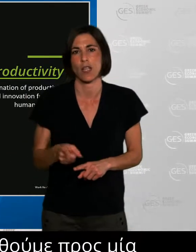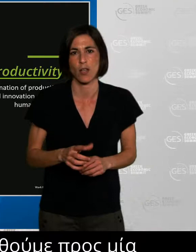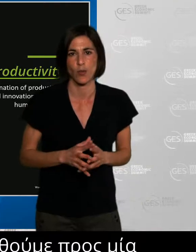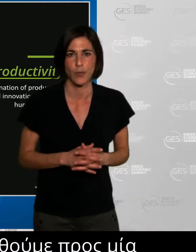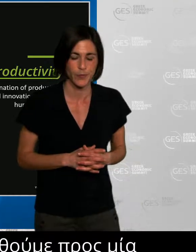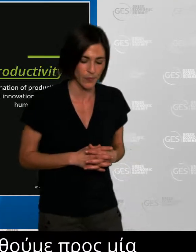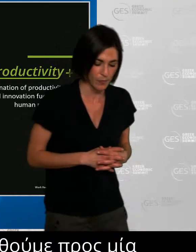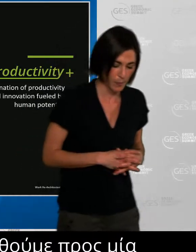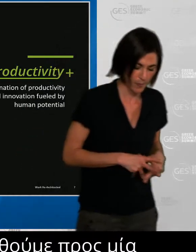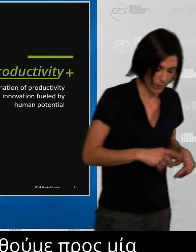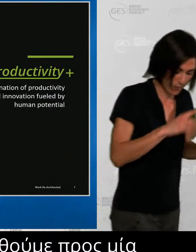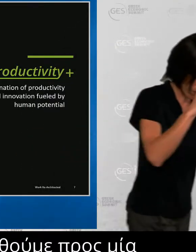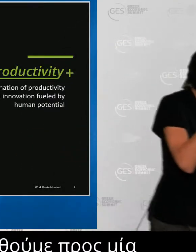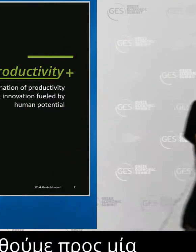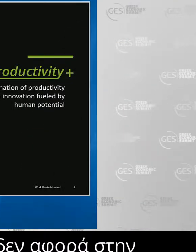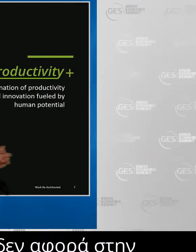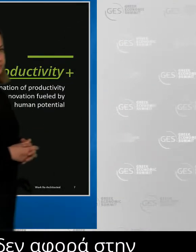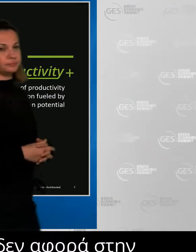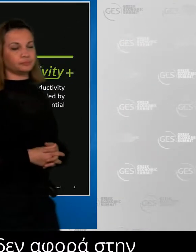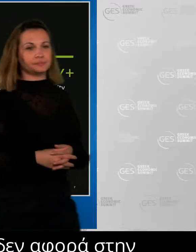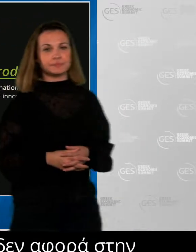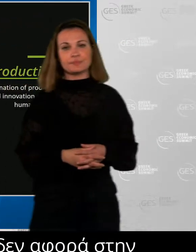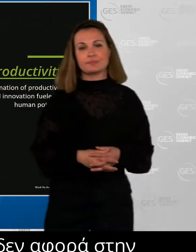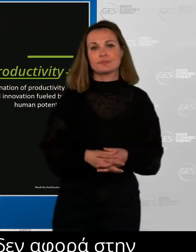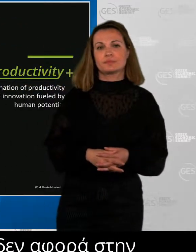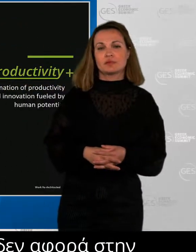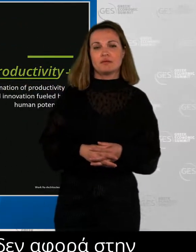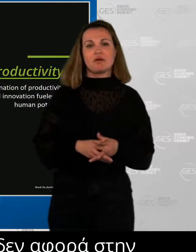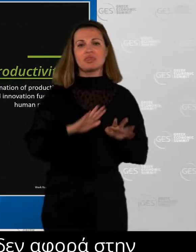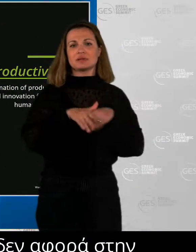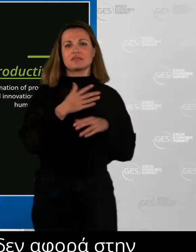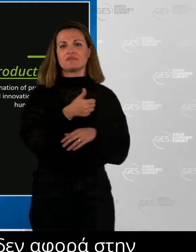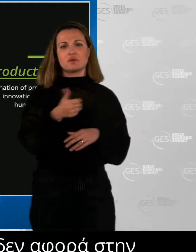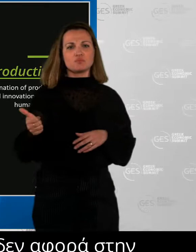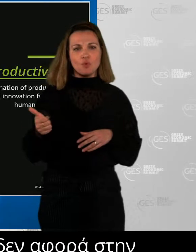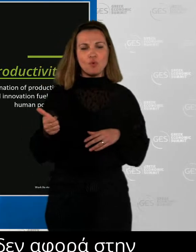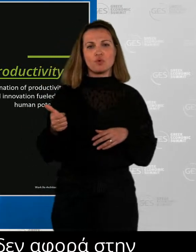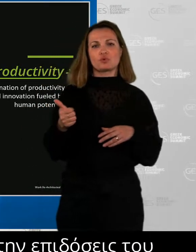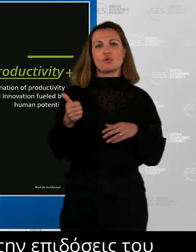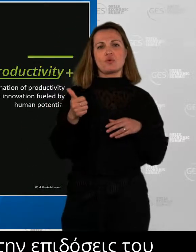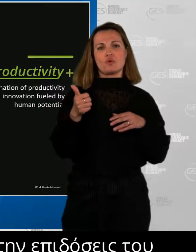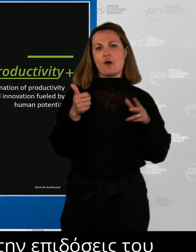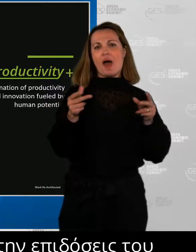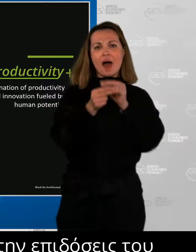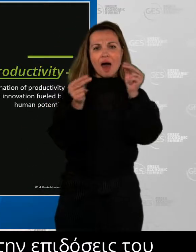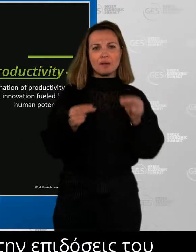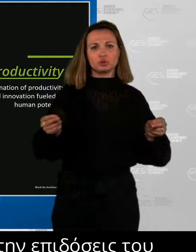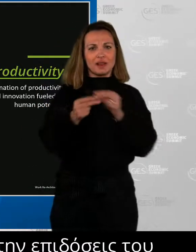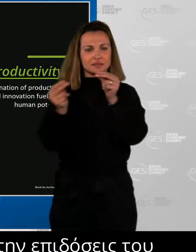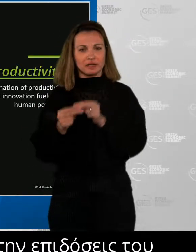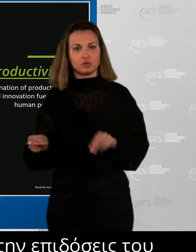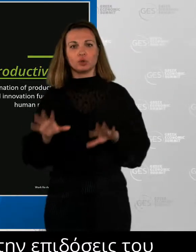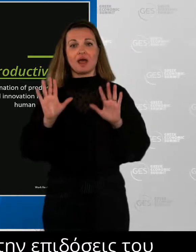about human performance and how do we elevate how humans operate and work. And in doing so, not just increase